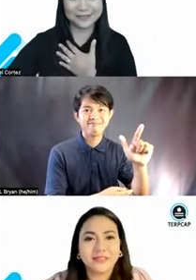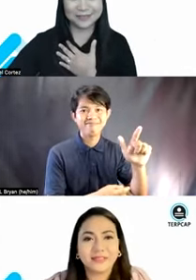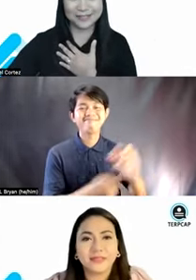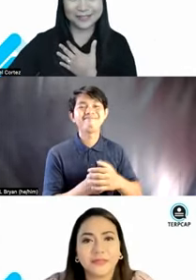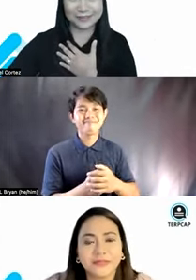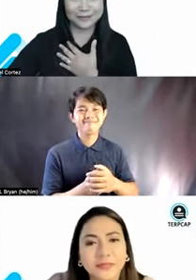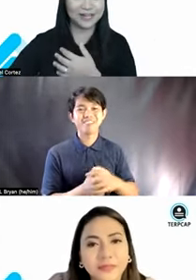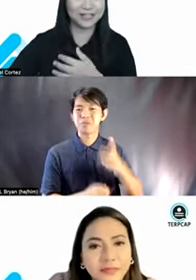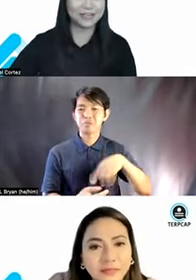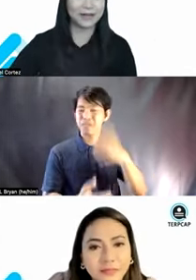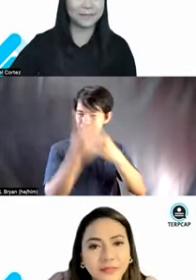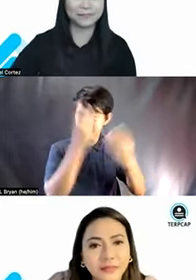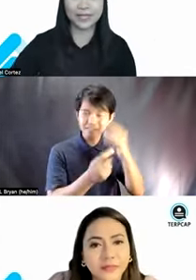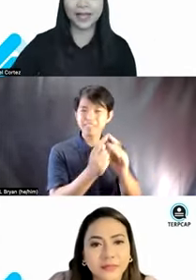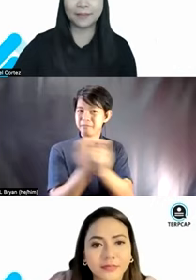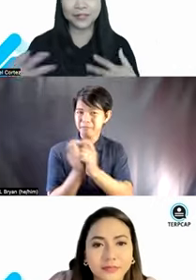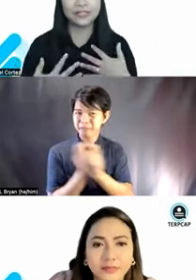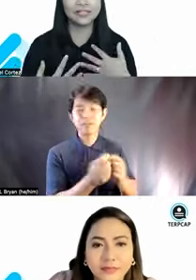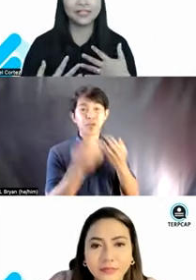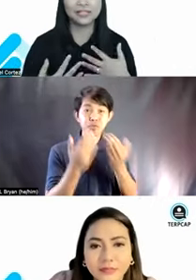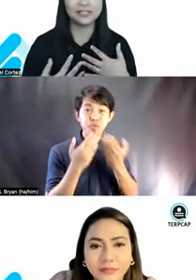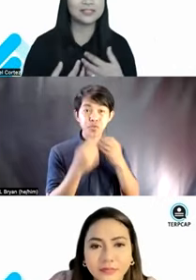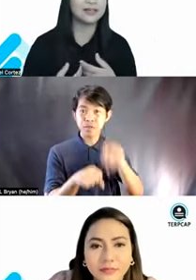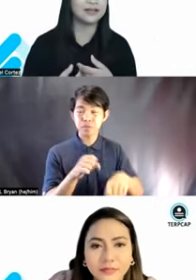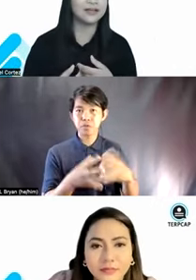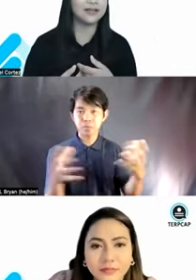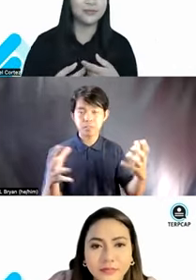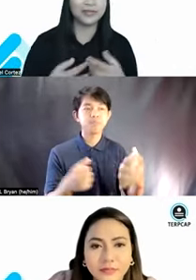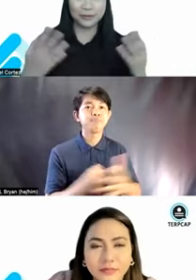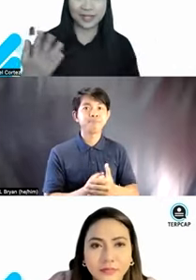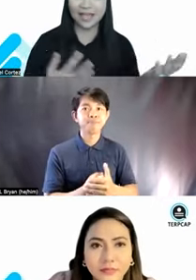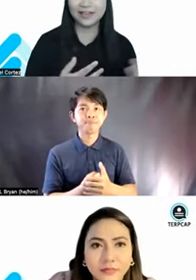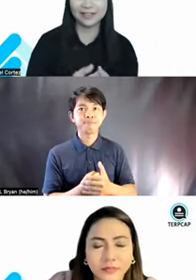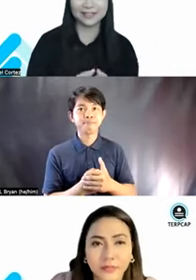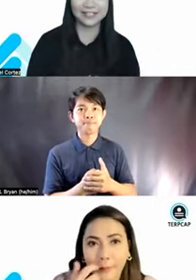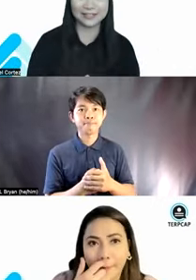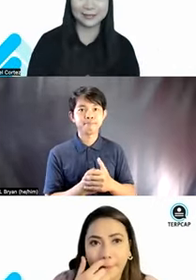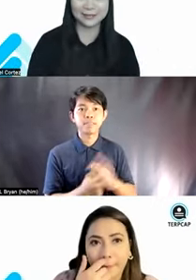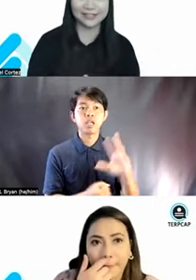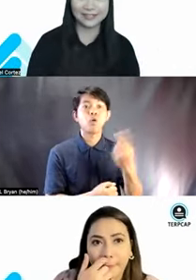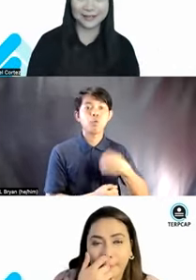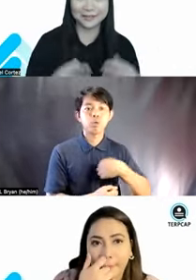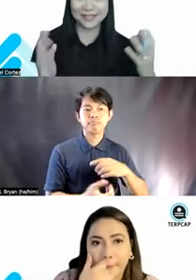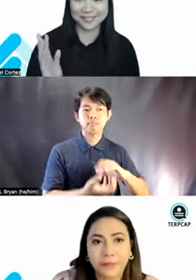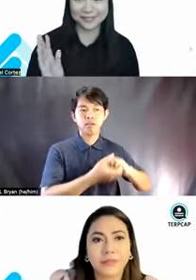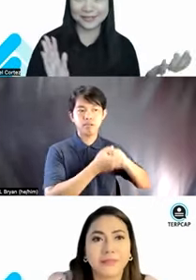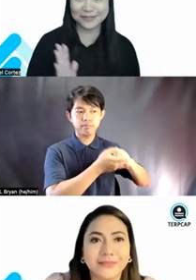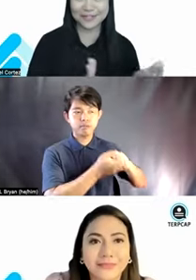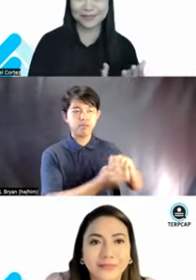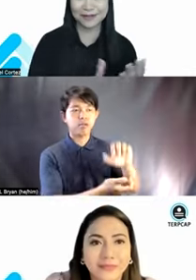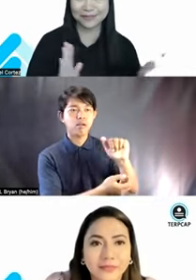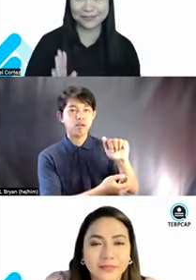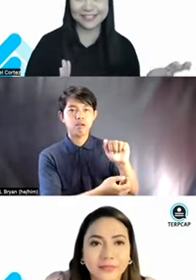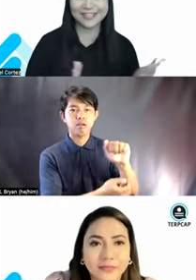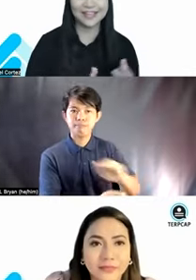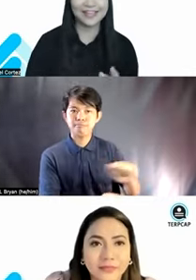So we are connected with, um, CNSOGI